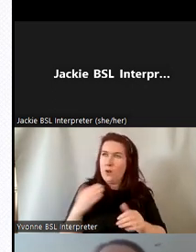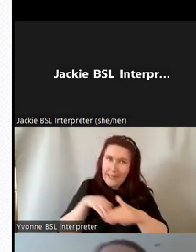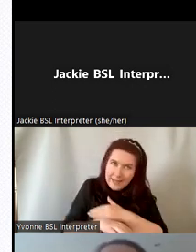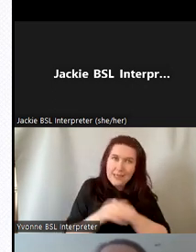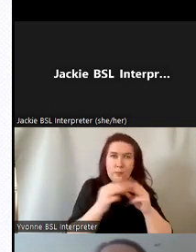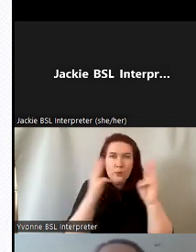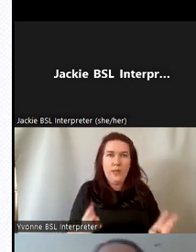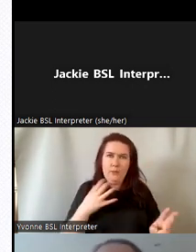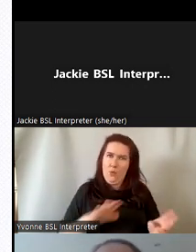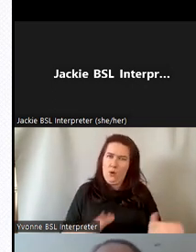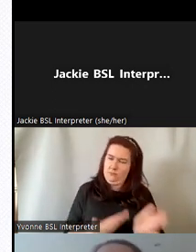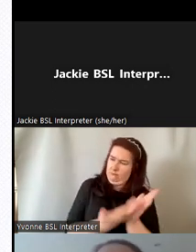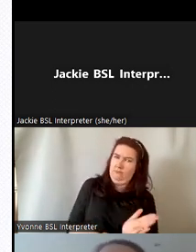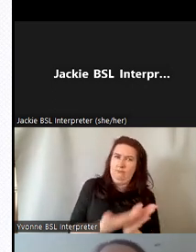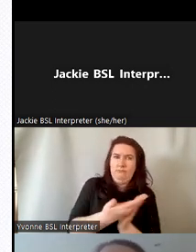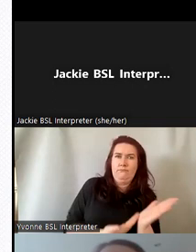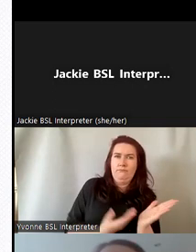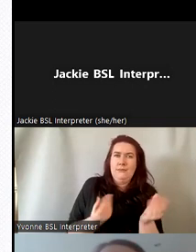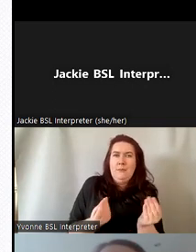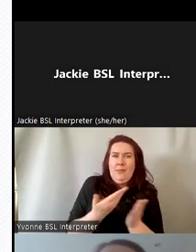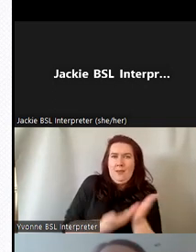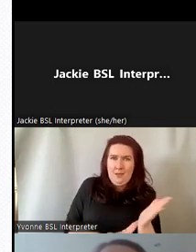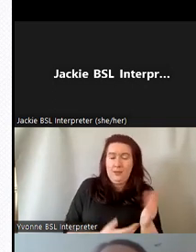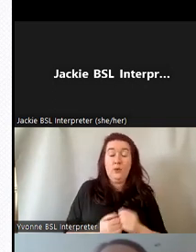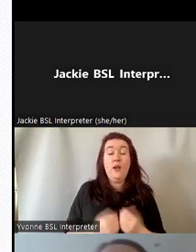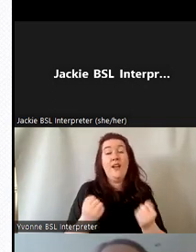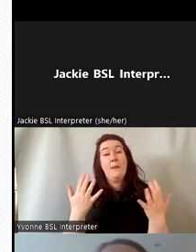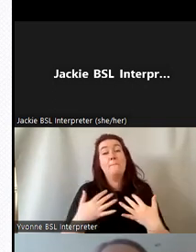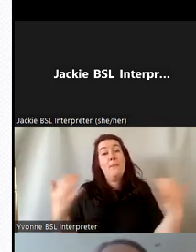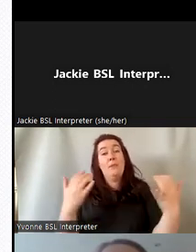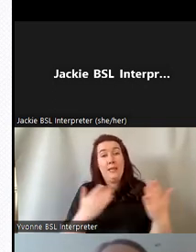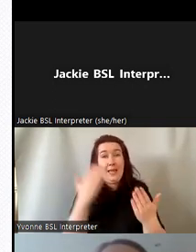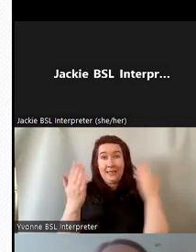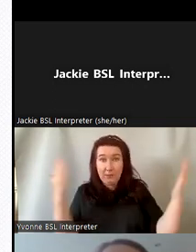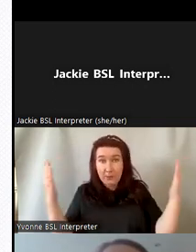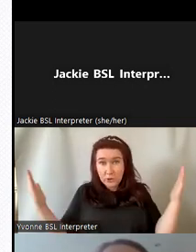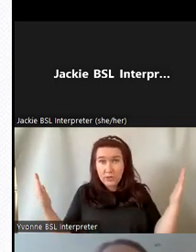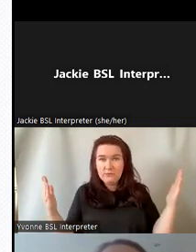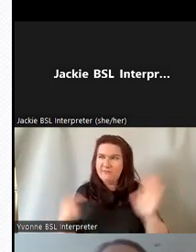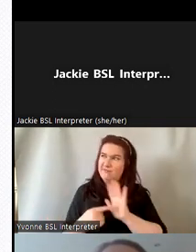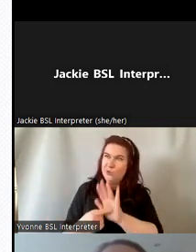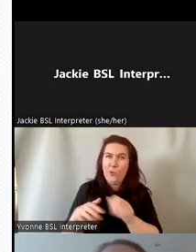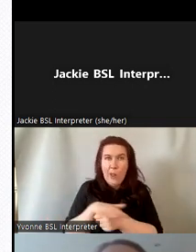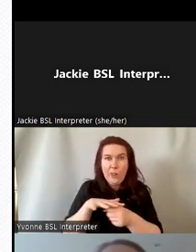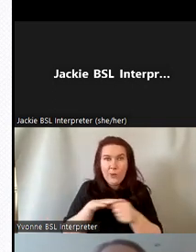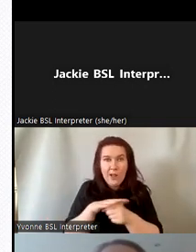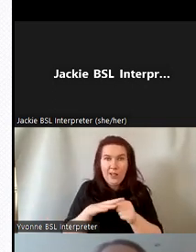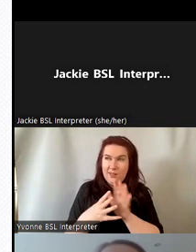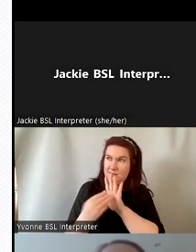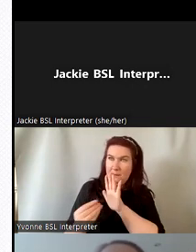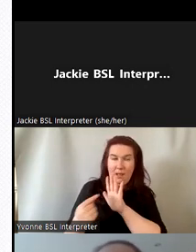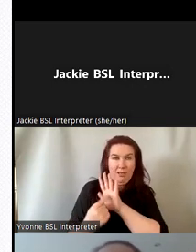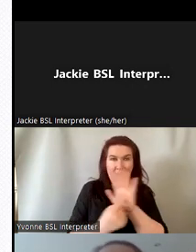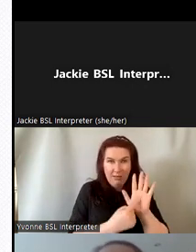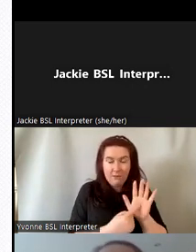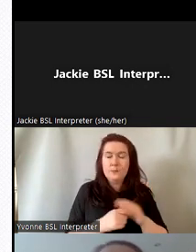and physical for them so we had a public exhibition featuring local scenes and we invited viewers